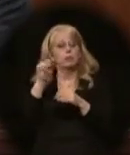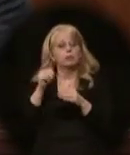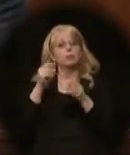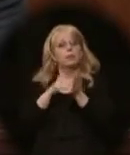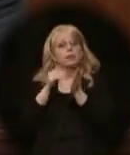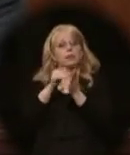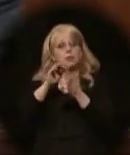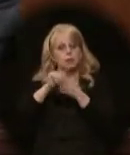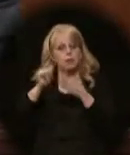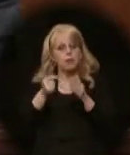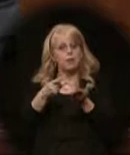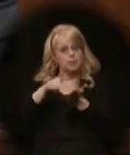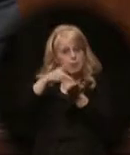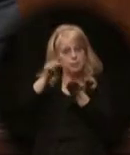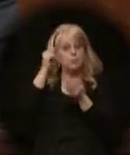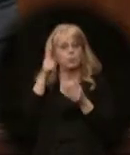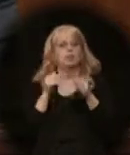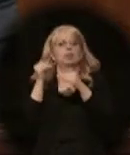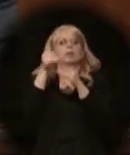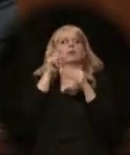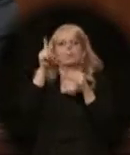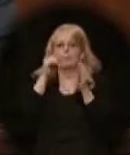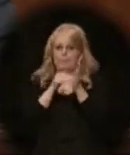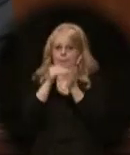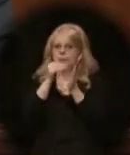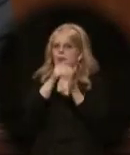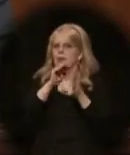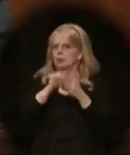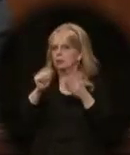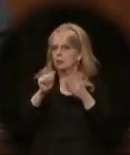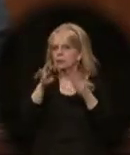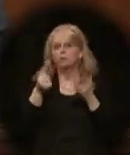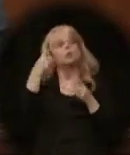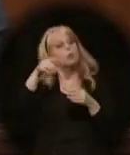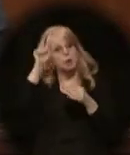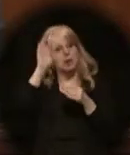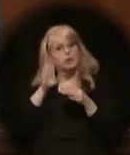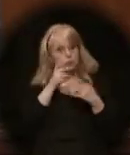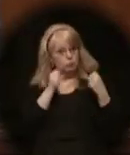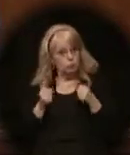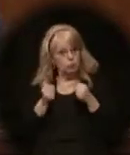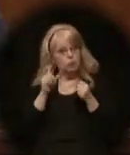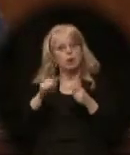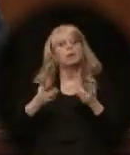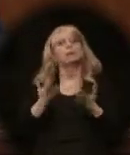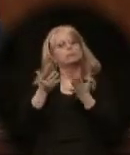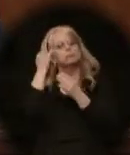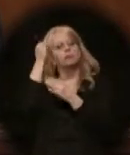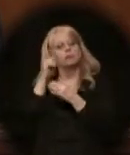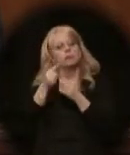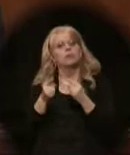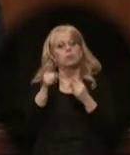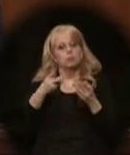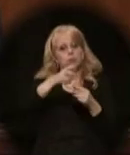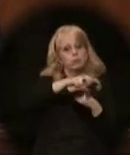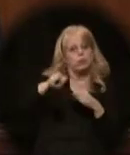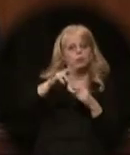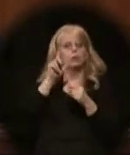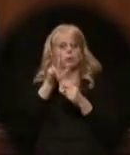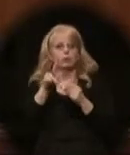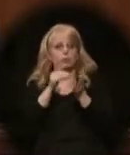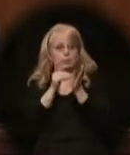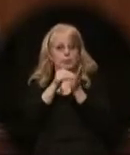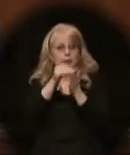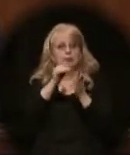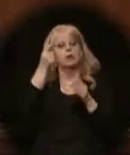payment will balloon to more than $1 billion. So to keep Alaska strong, I propose we transfer $3 billion of our $16